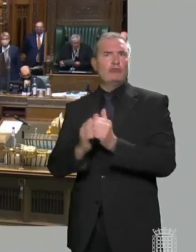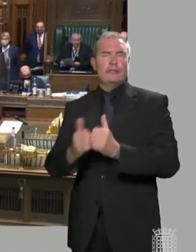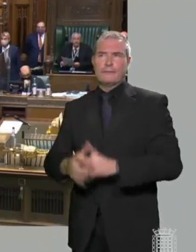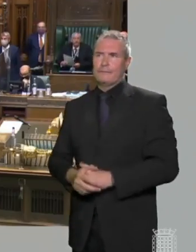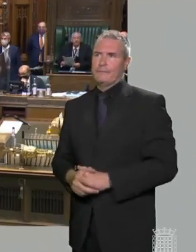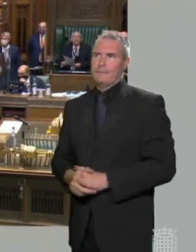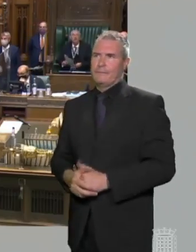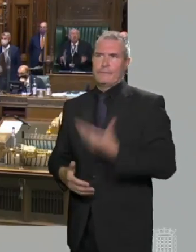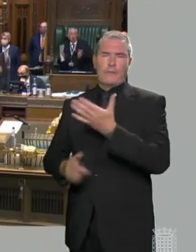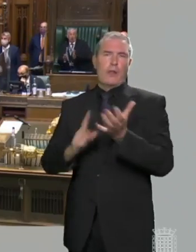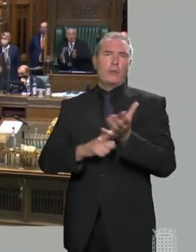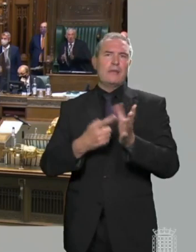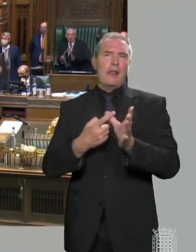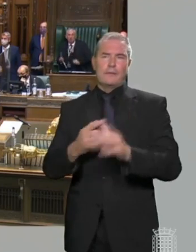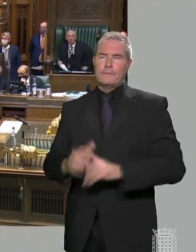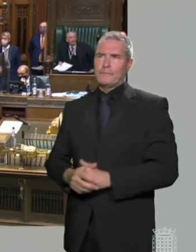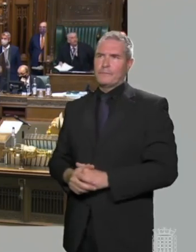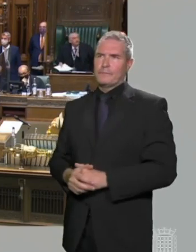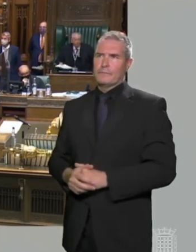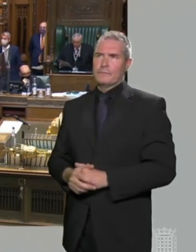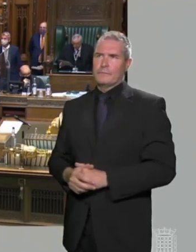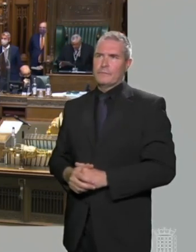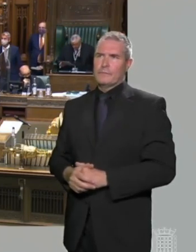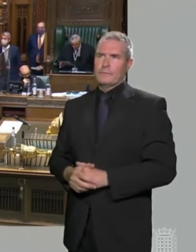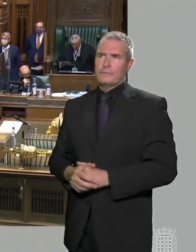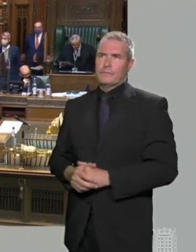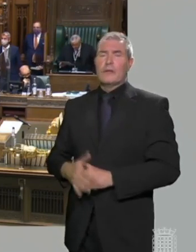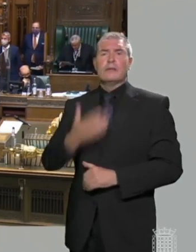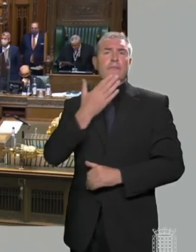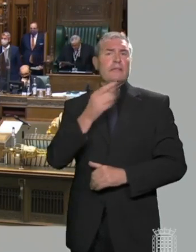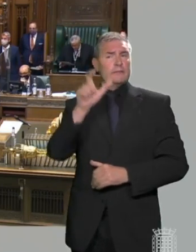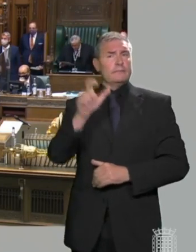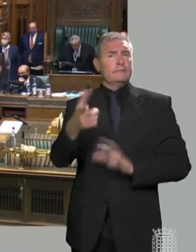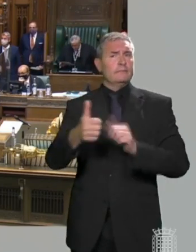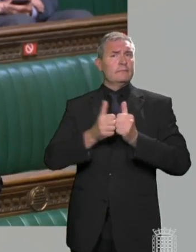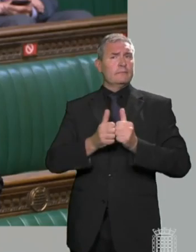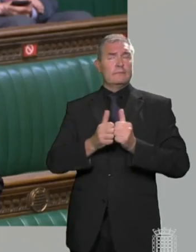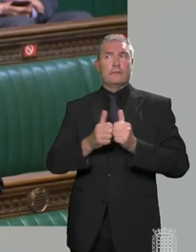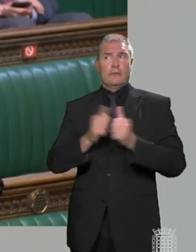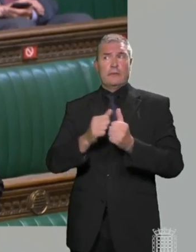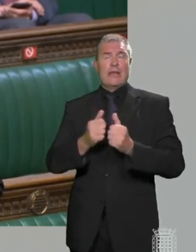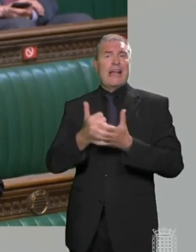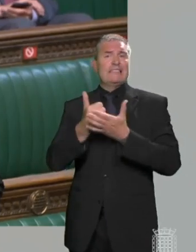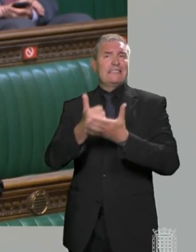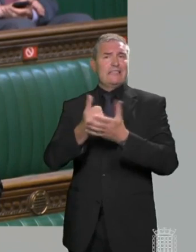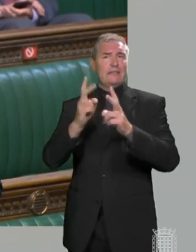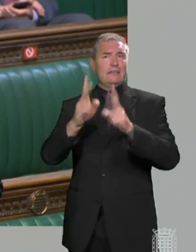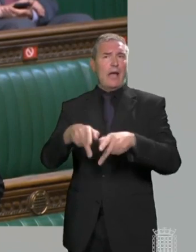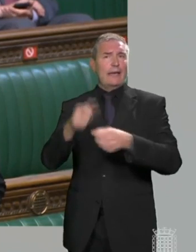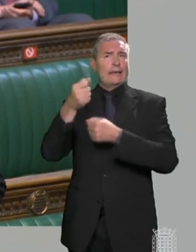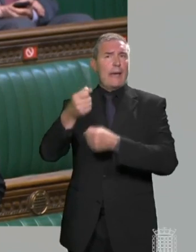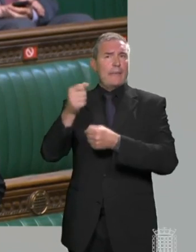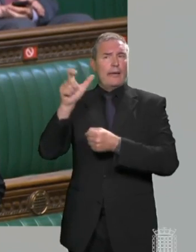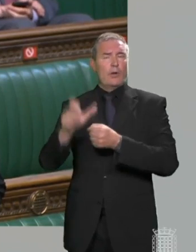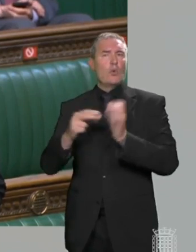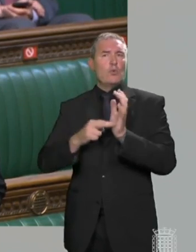Thank you, Mr Speaker. Will my right honourable friend join me in paying tribute to assisted dying campaigner, Noel Conway,